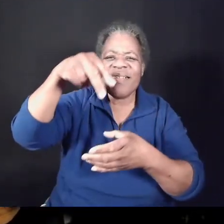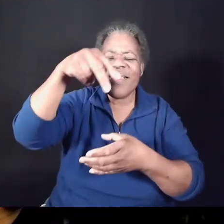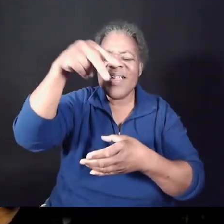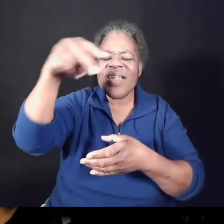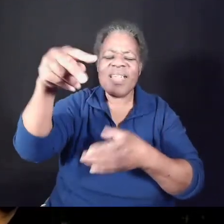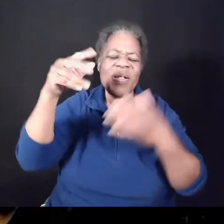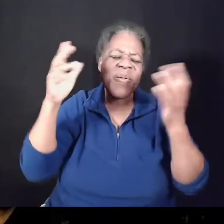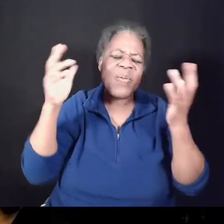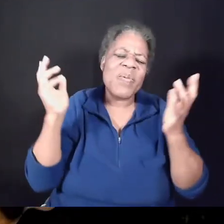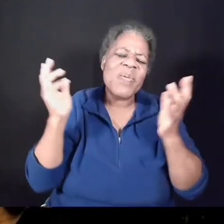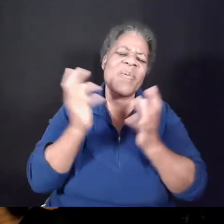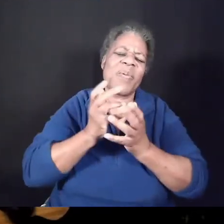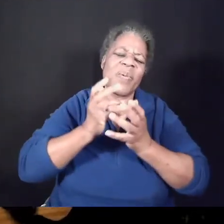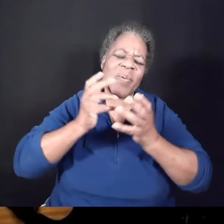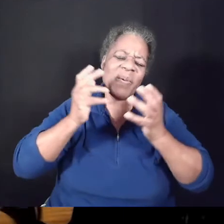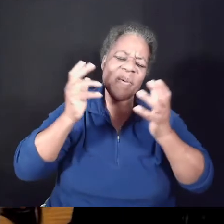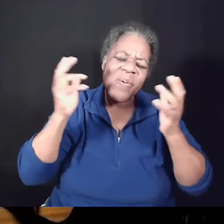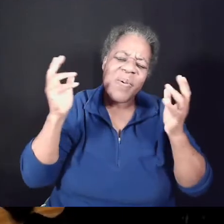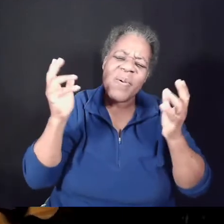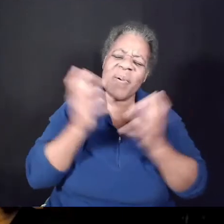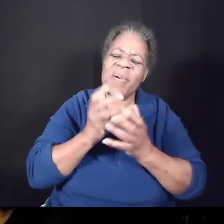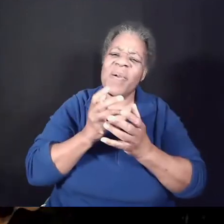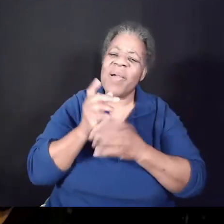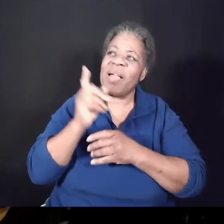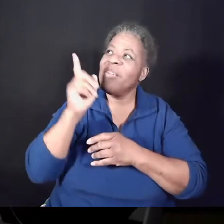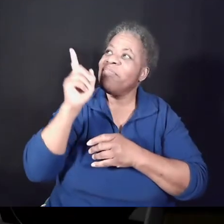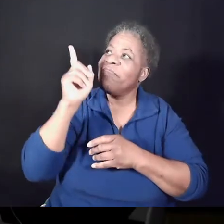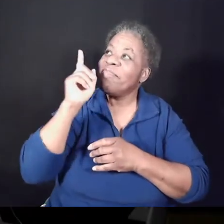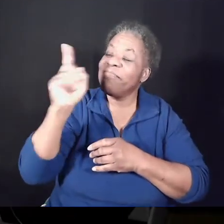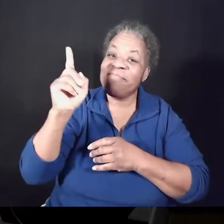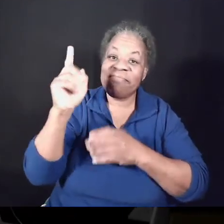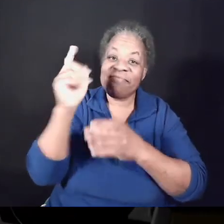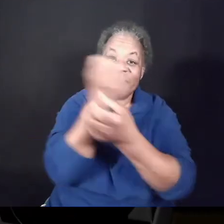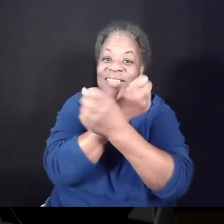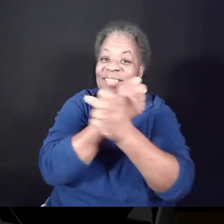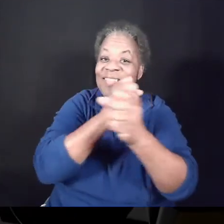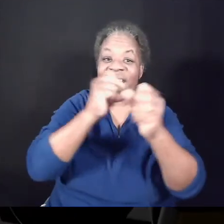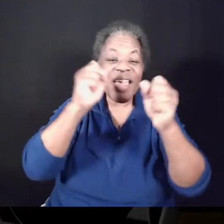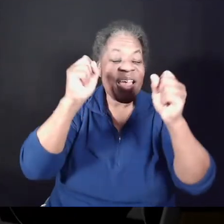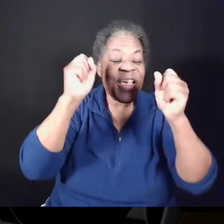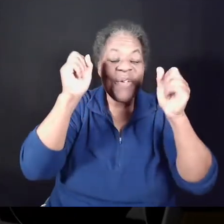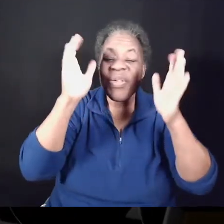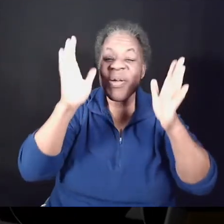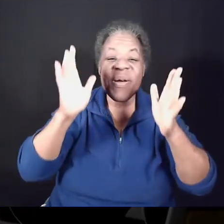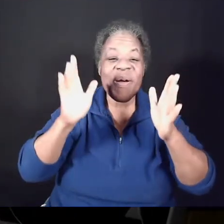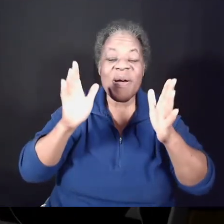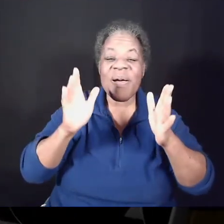Savior. Oh, what a Savior.